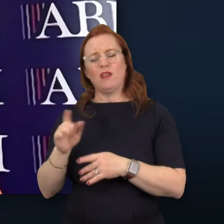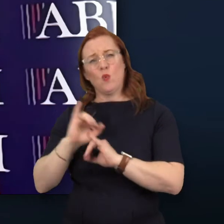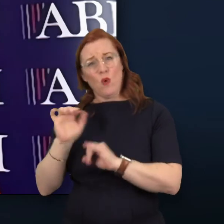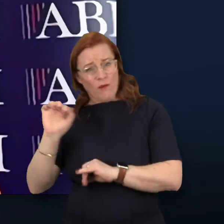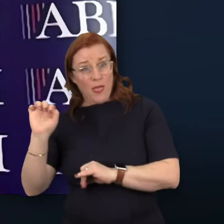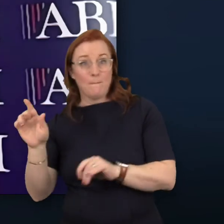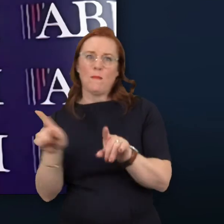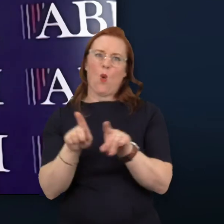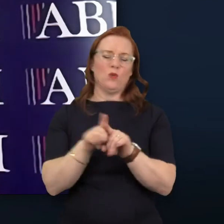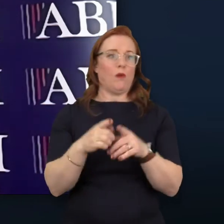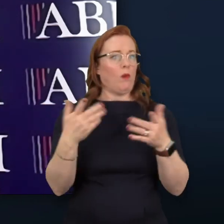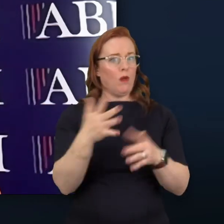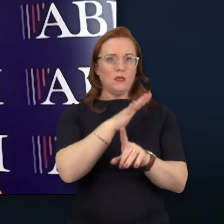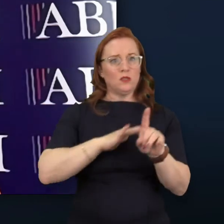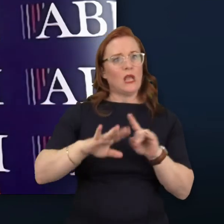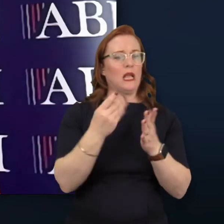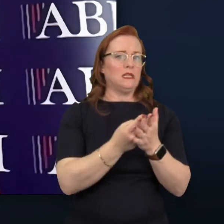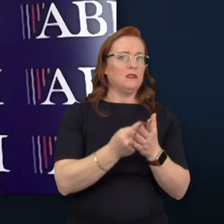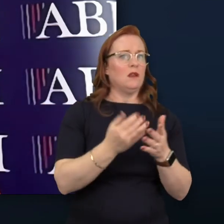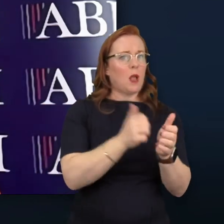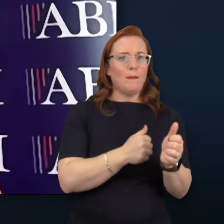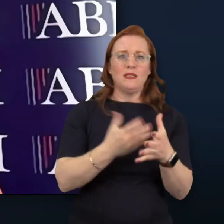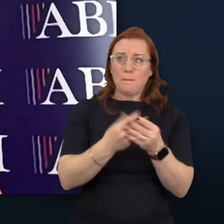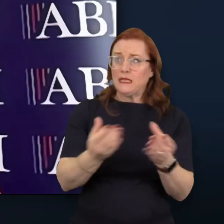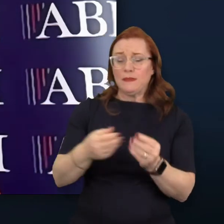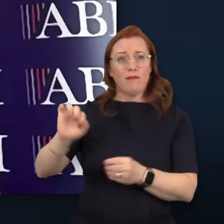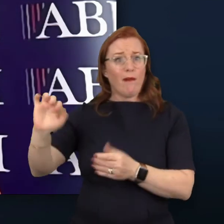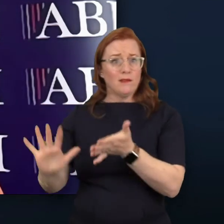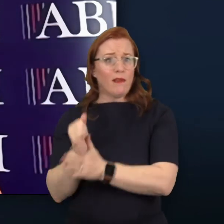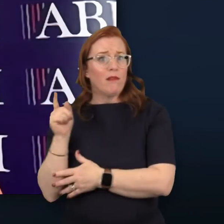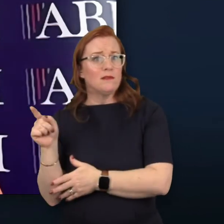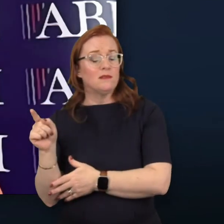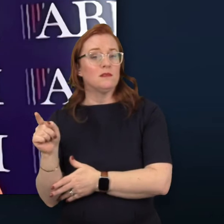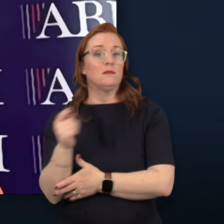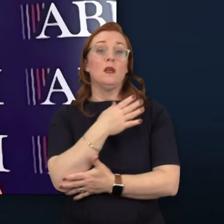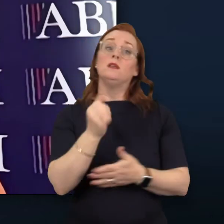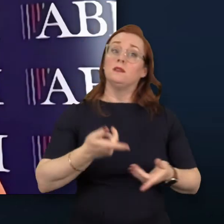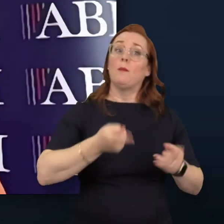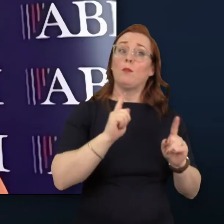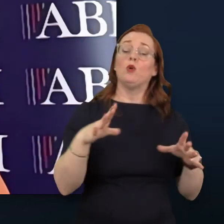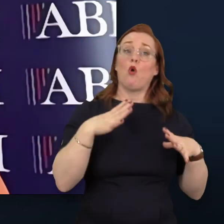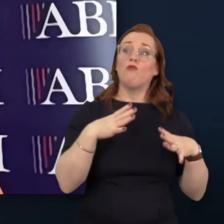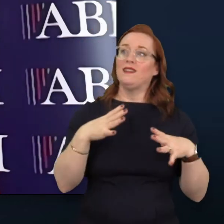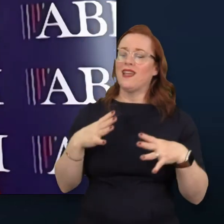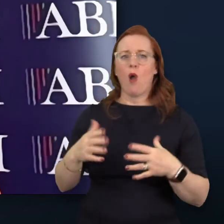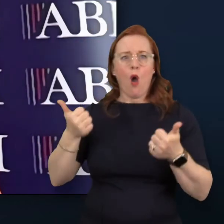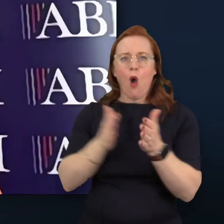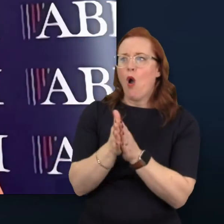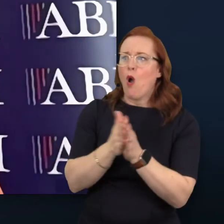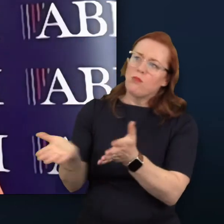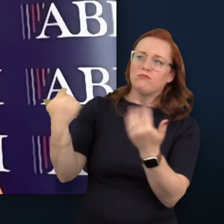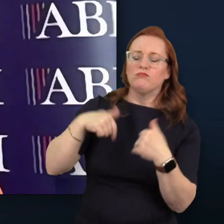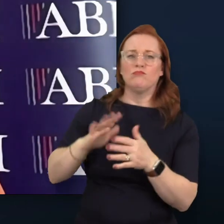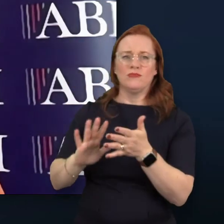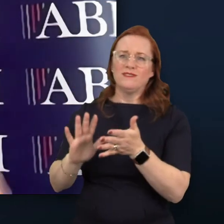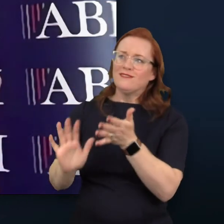also an enormous economic and societal waste. Some employers are already embracing the unique talents that people on the